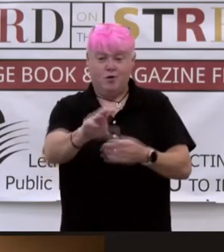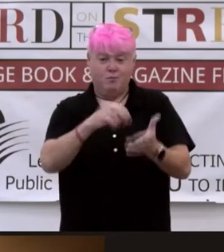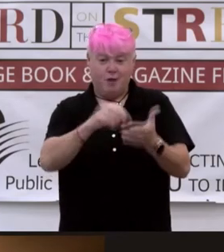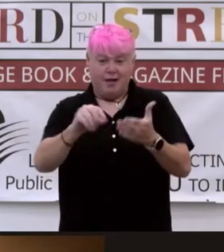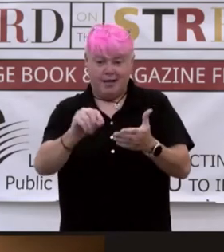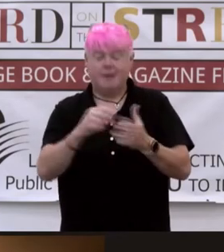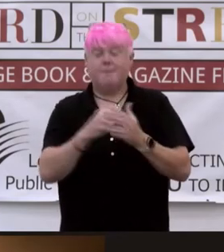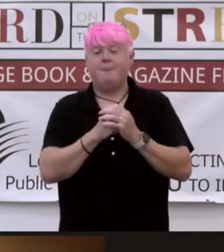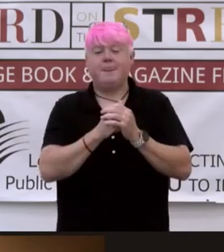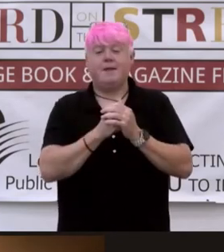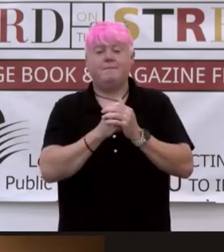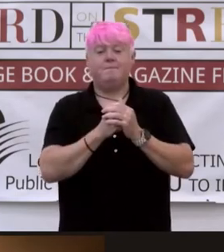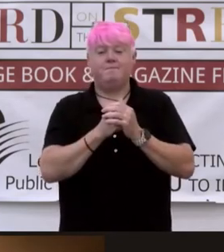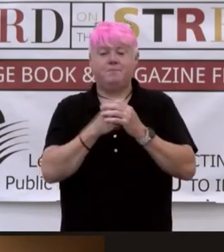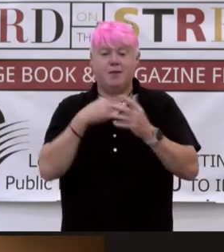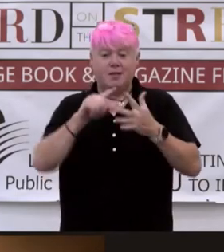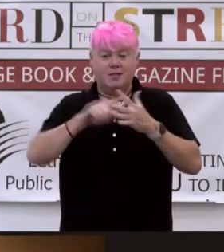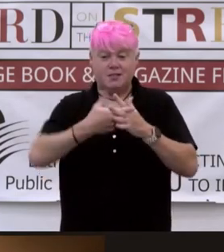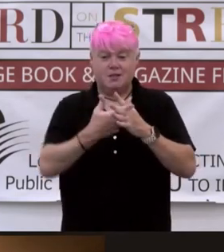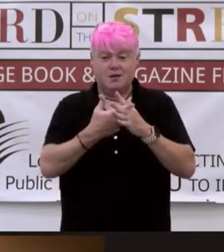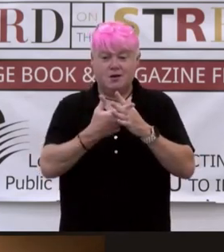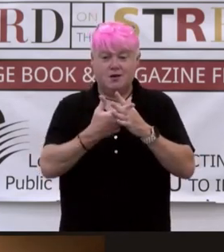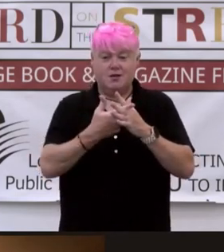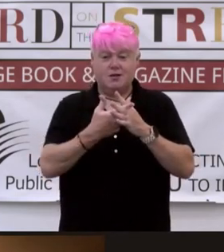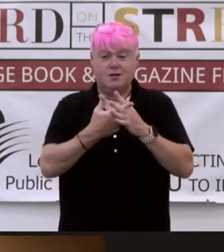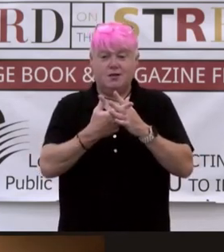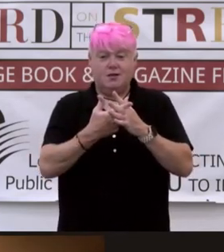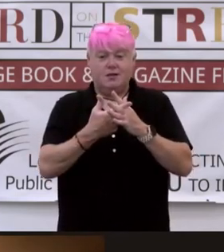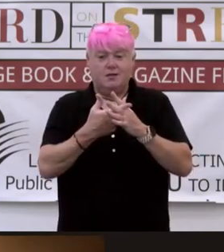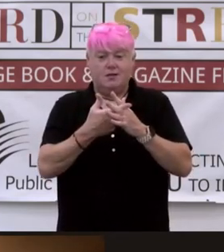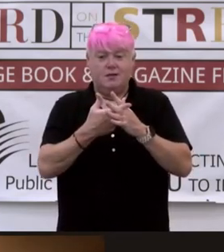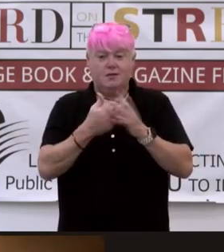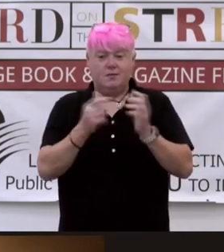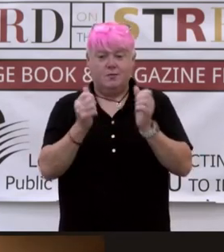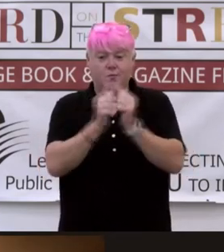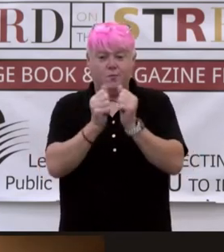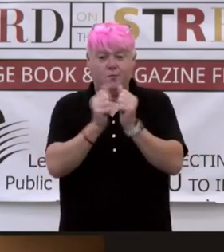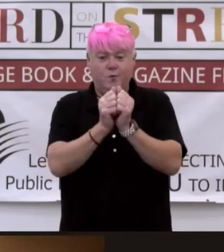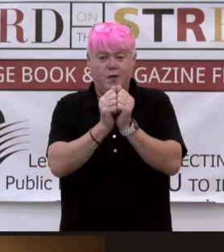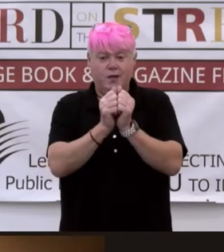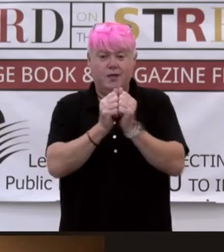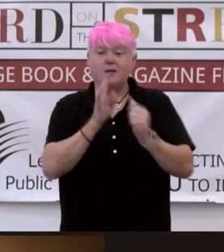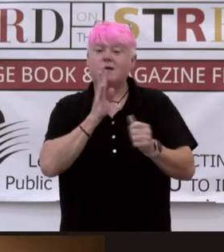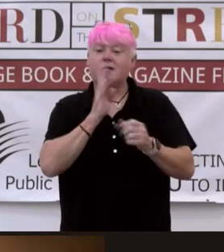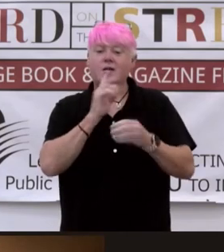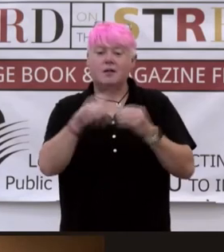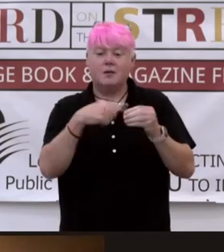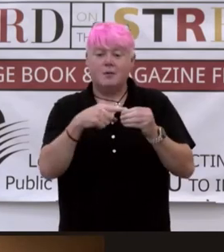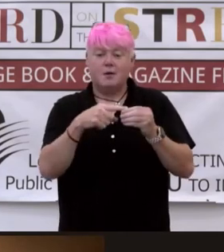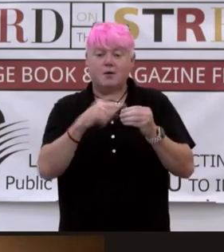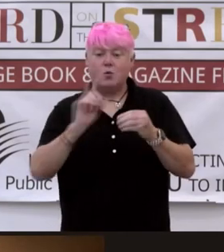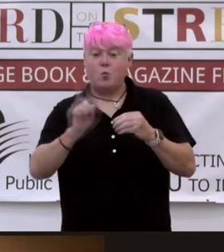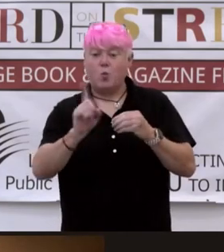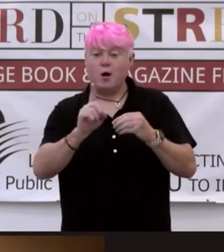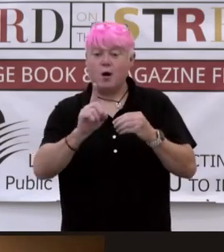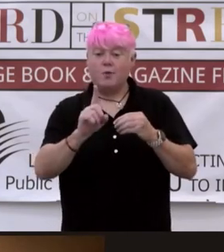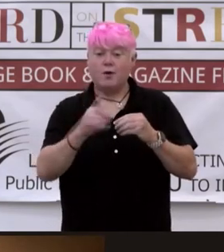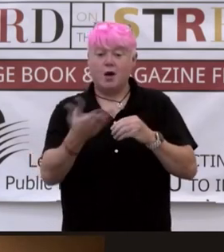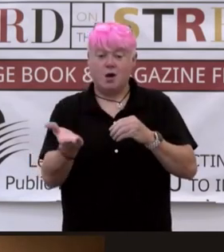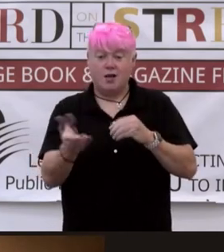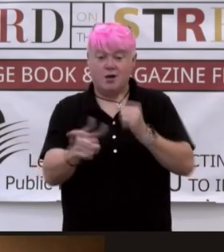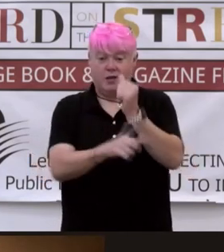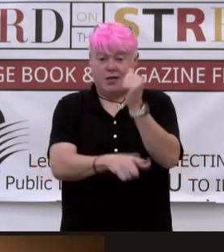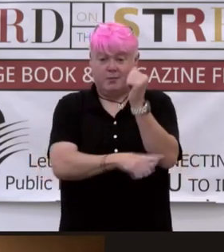I'm going to start off the presentation, as we always do, by talking a little bit about where we are here in Lethbridge.